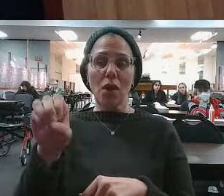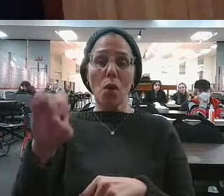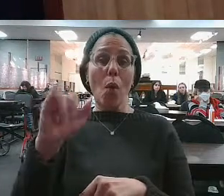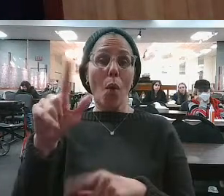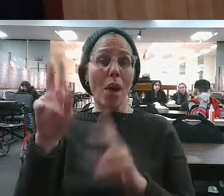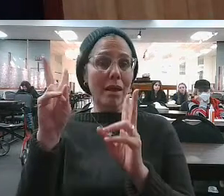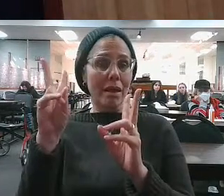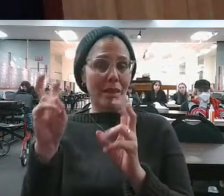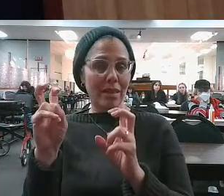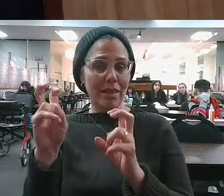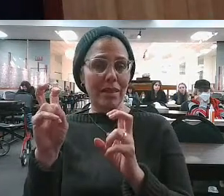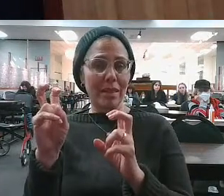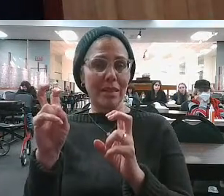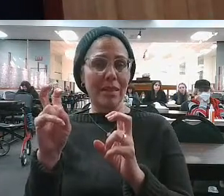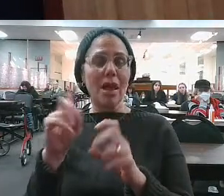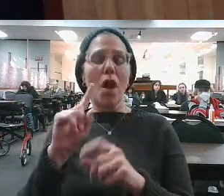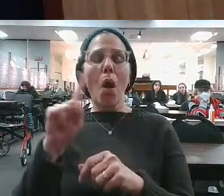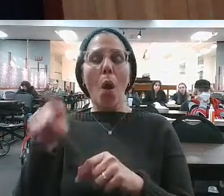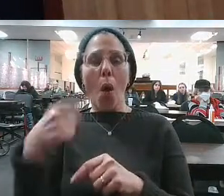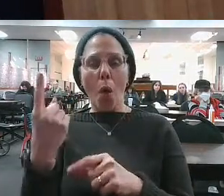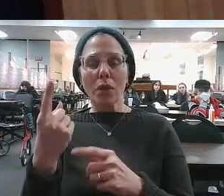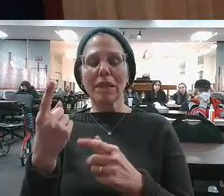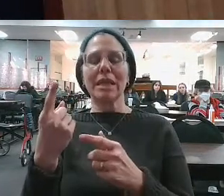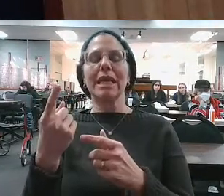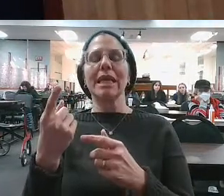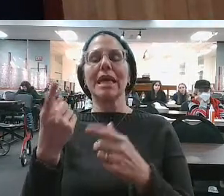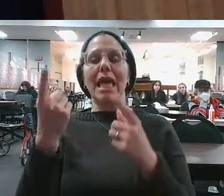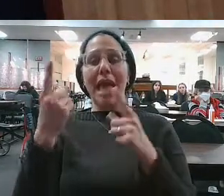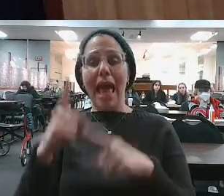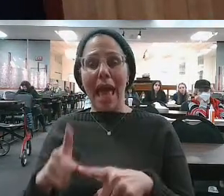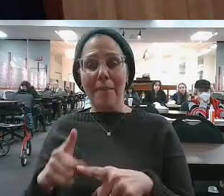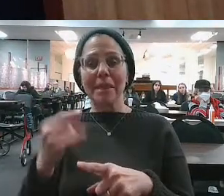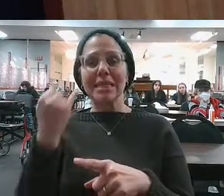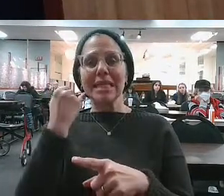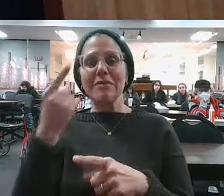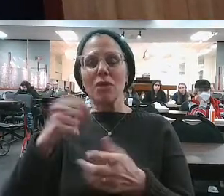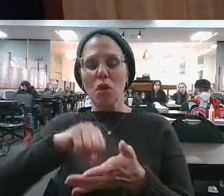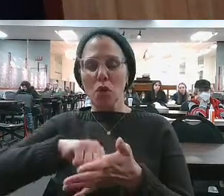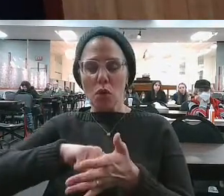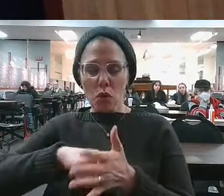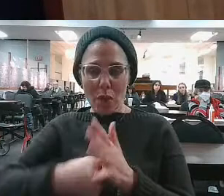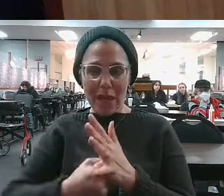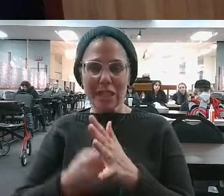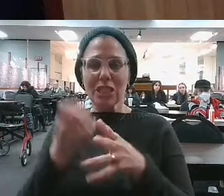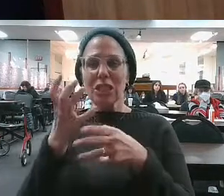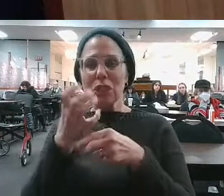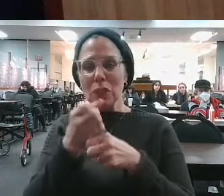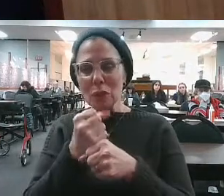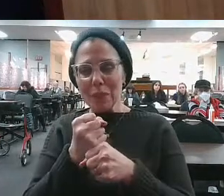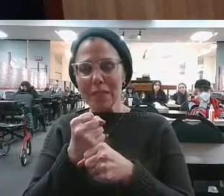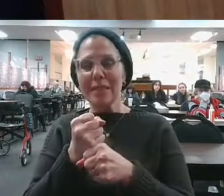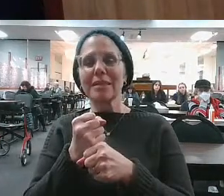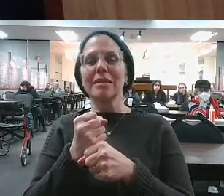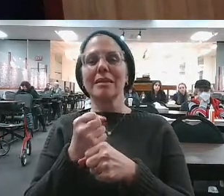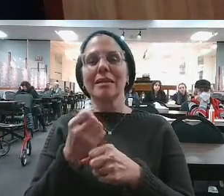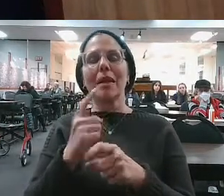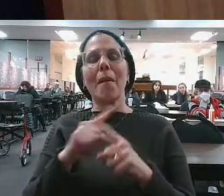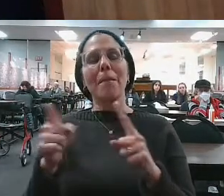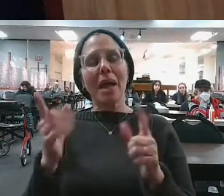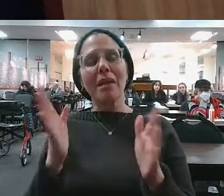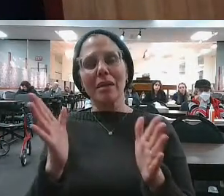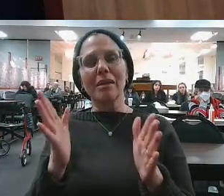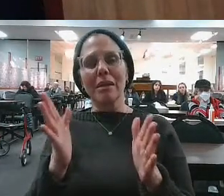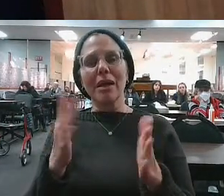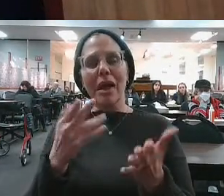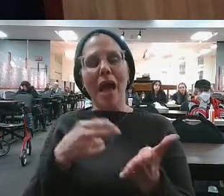personalistic accomplishment only comes out when the olive is squeezed. Now let's be